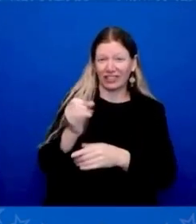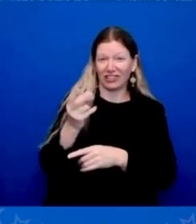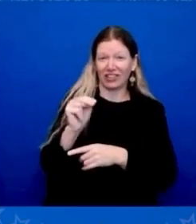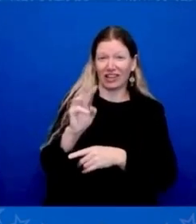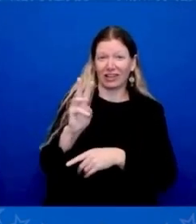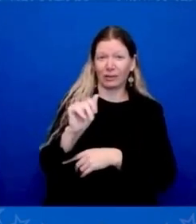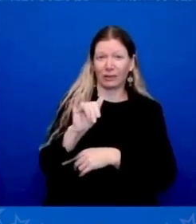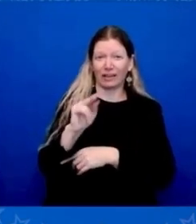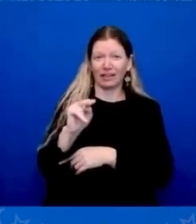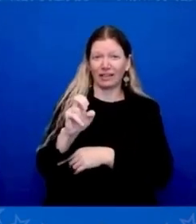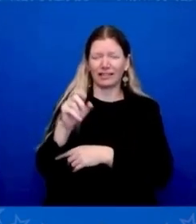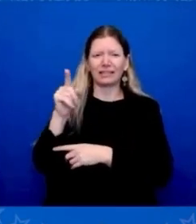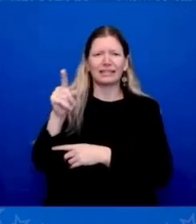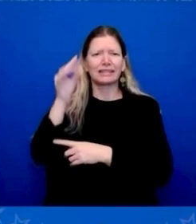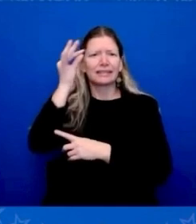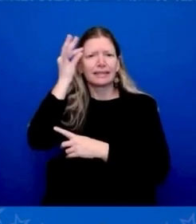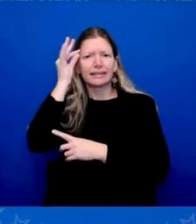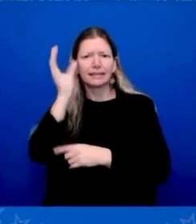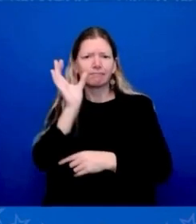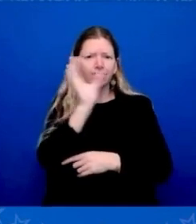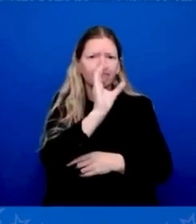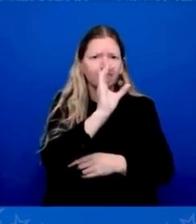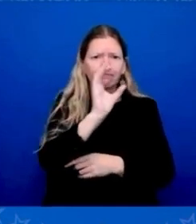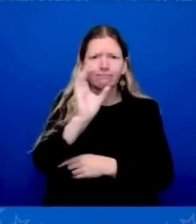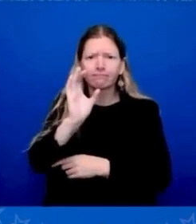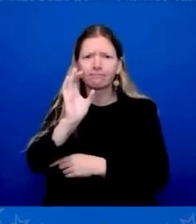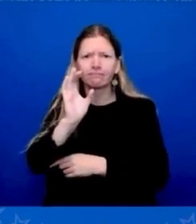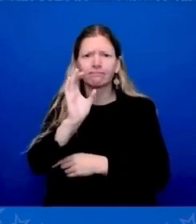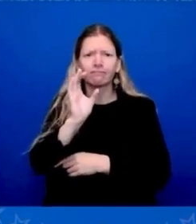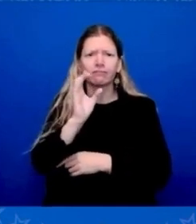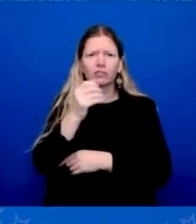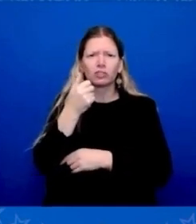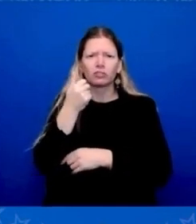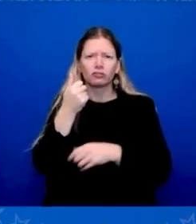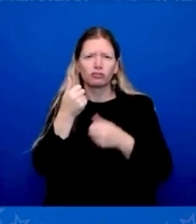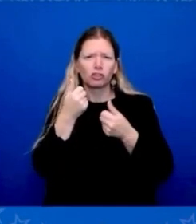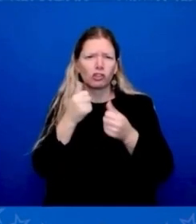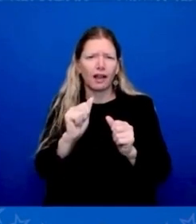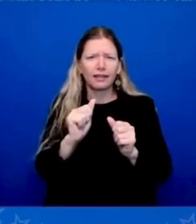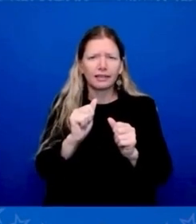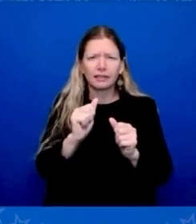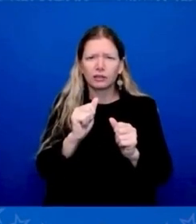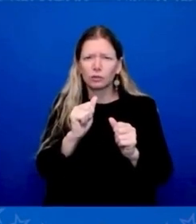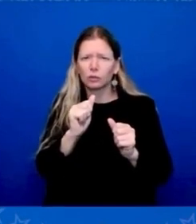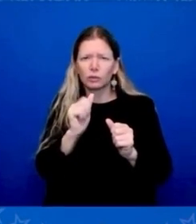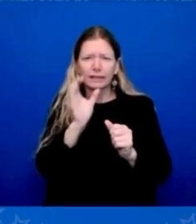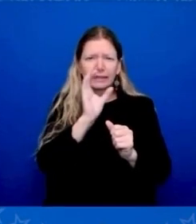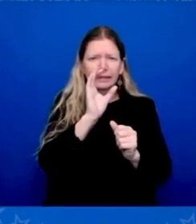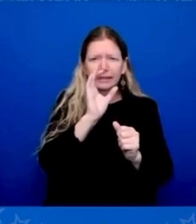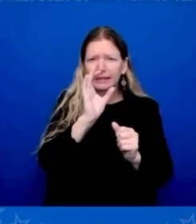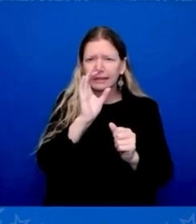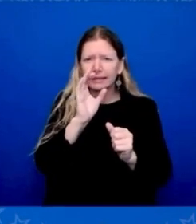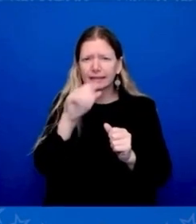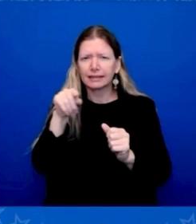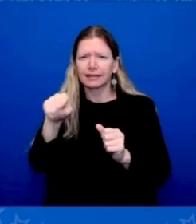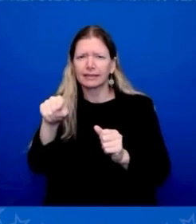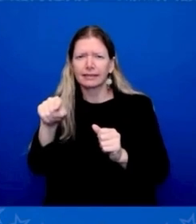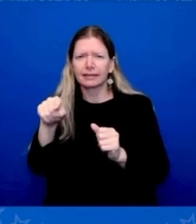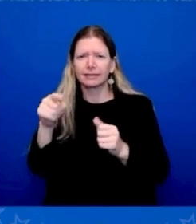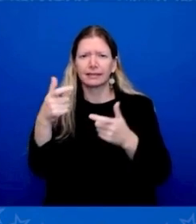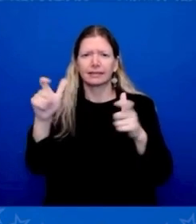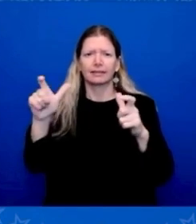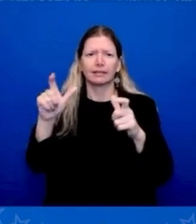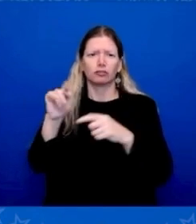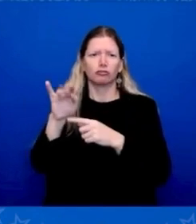of the great tribes of America back on the reservation. And he's standing with the Union,